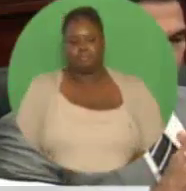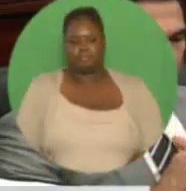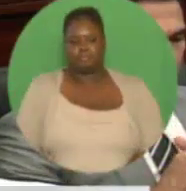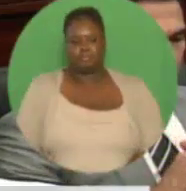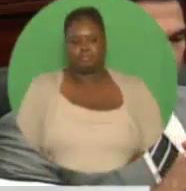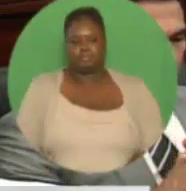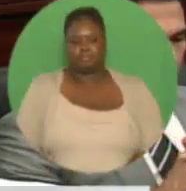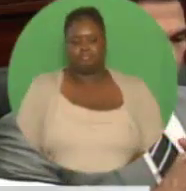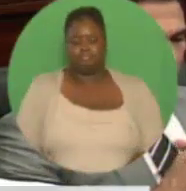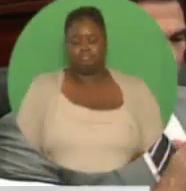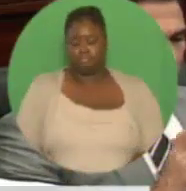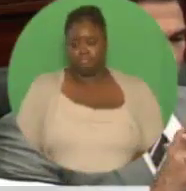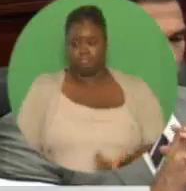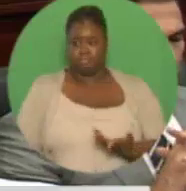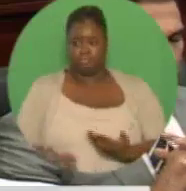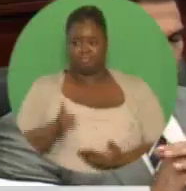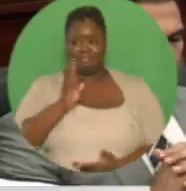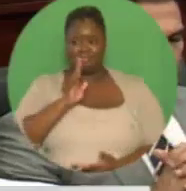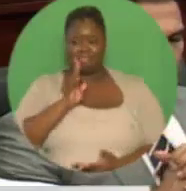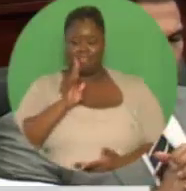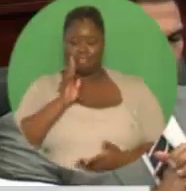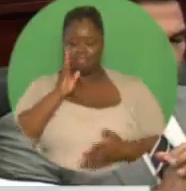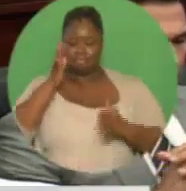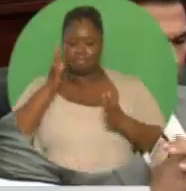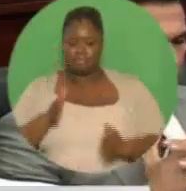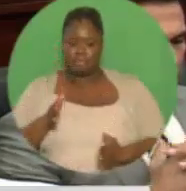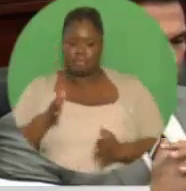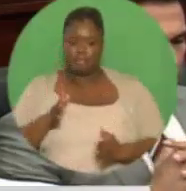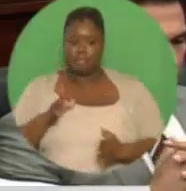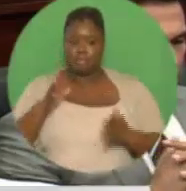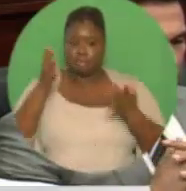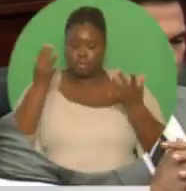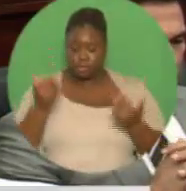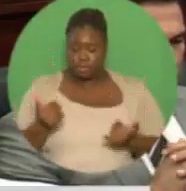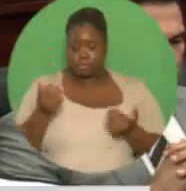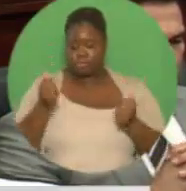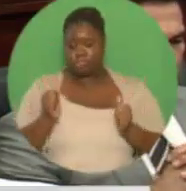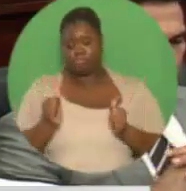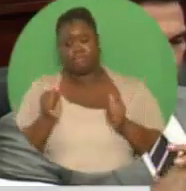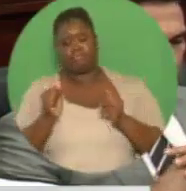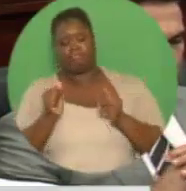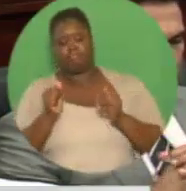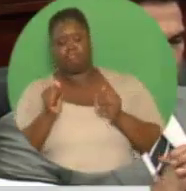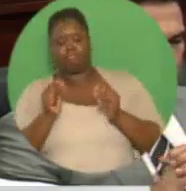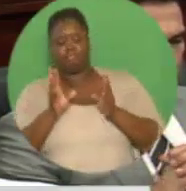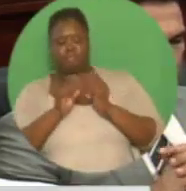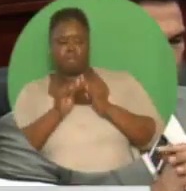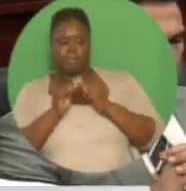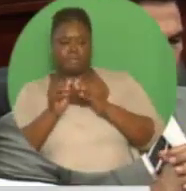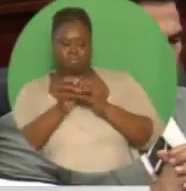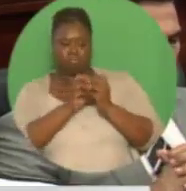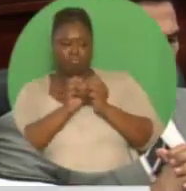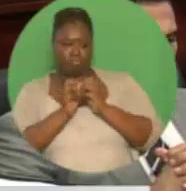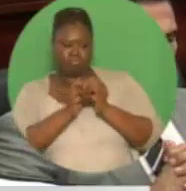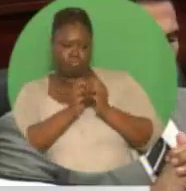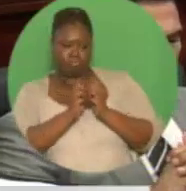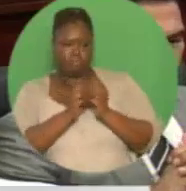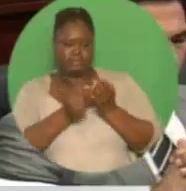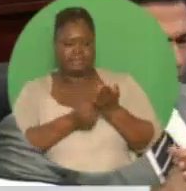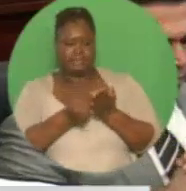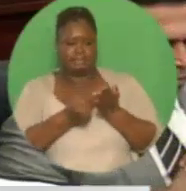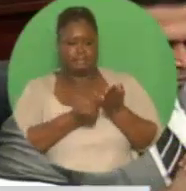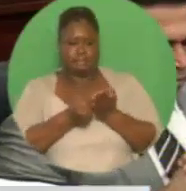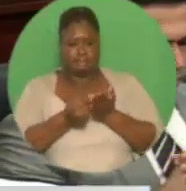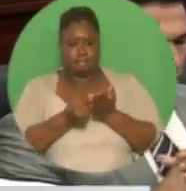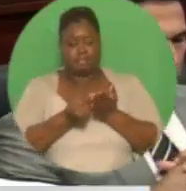Speaker, in collaboration with the Beijing Construction Engineering Group, we are developing a new modern industrial park in Phoenix